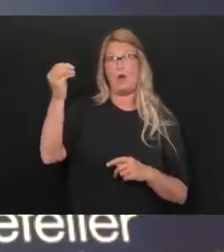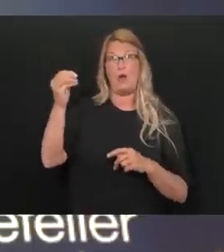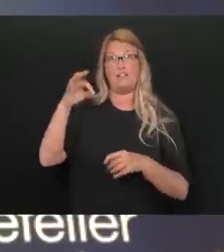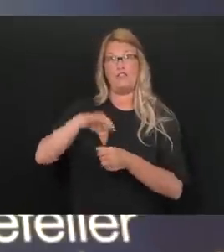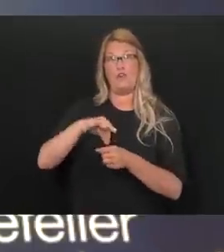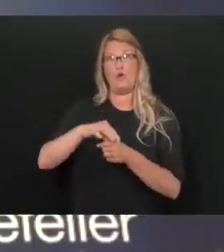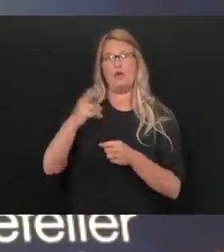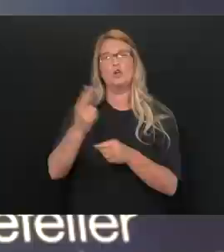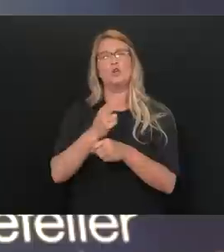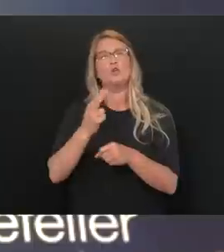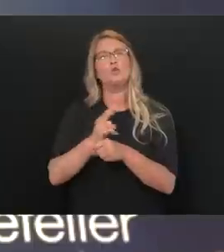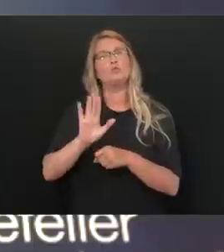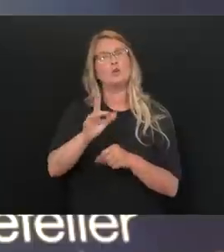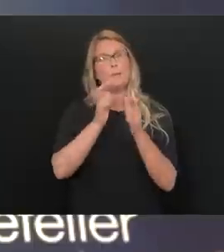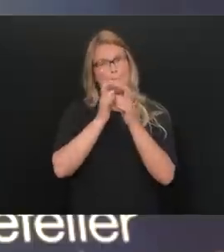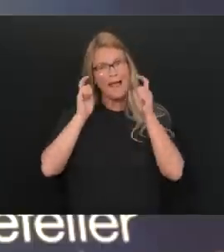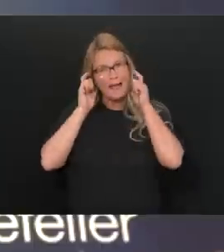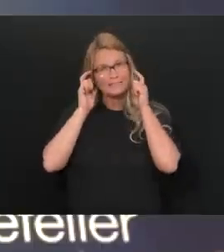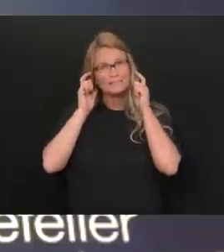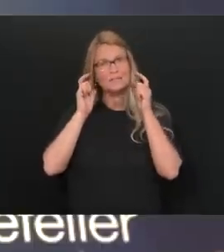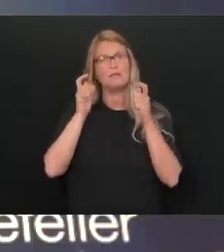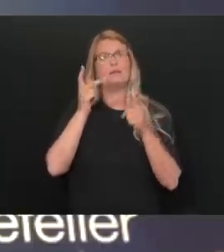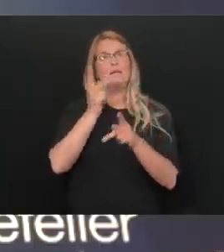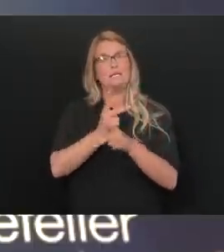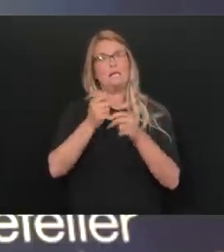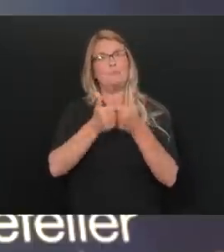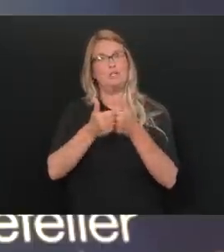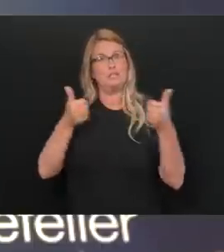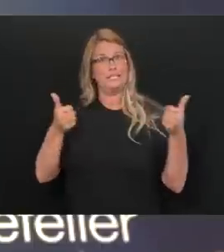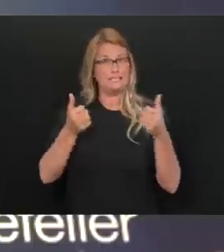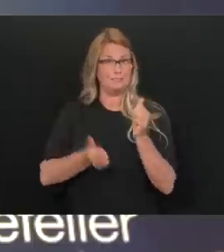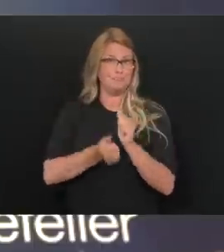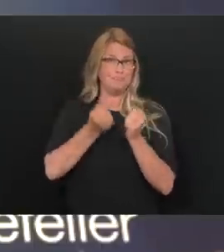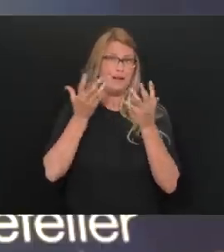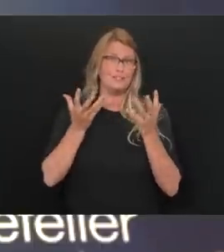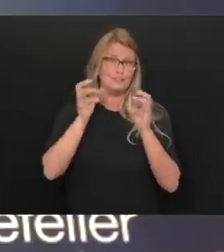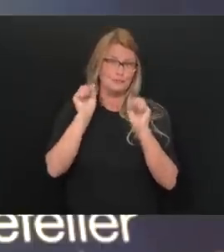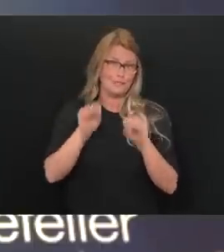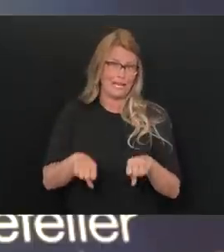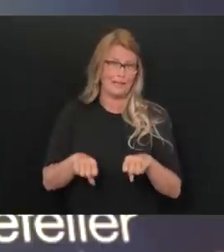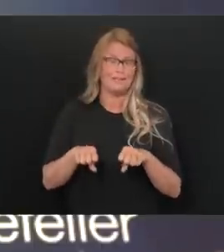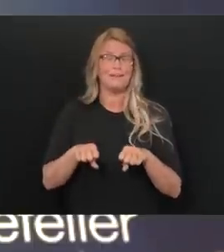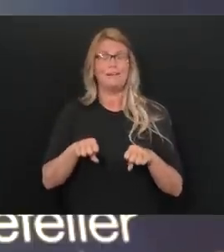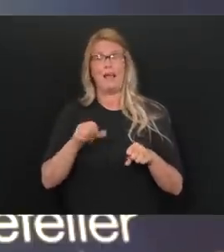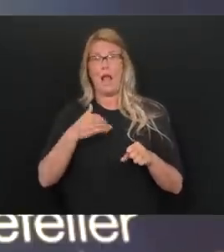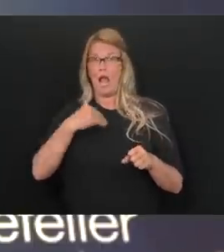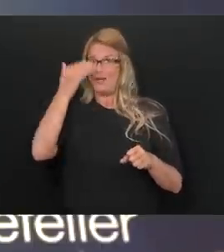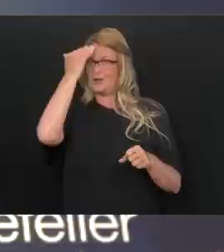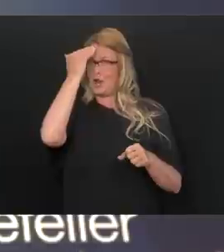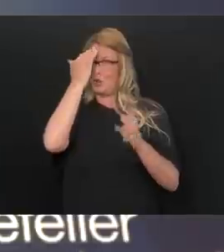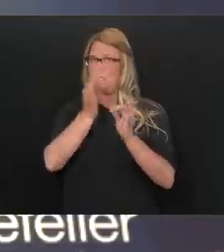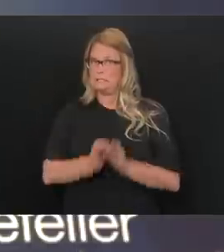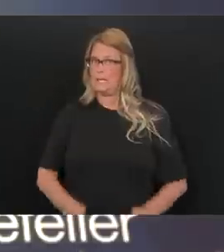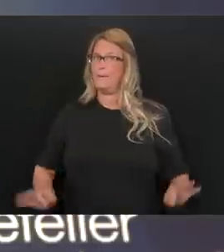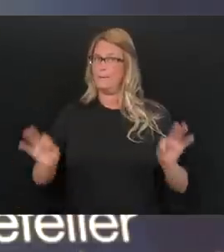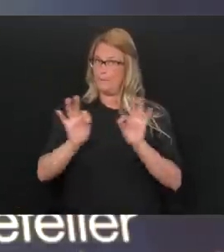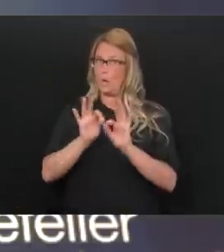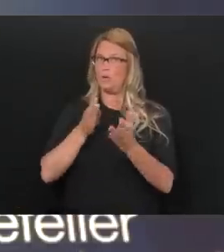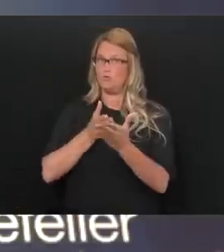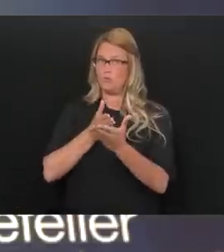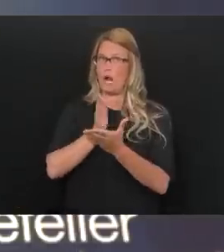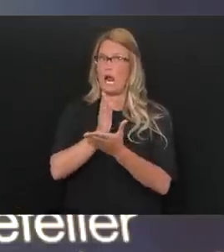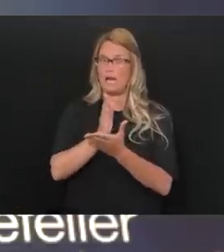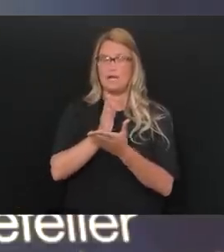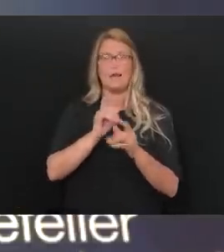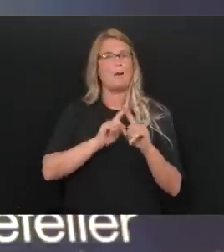mask and keep your distance, uh, as much as you possibly can. Uh, it's an incredibly important right. And, and